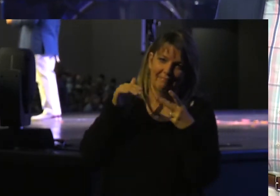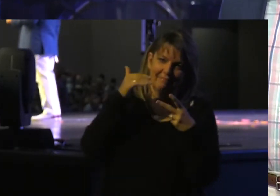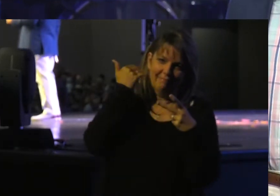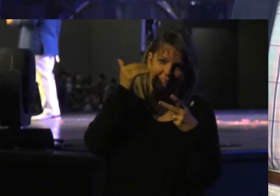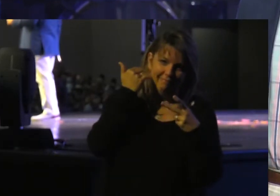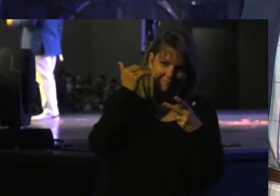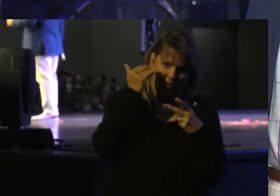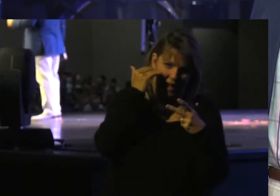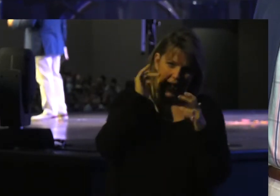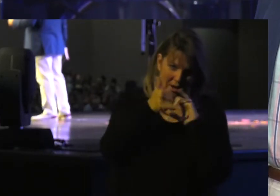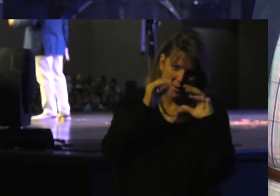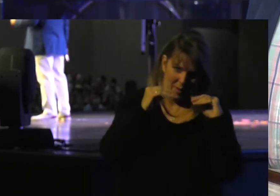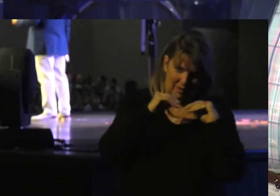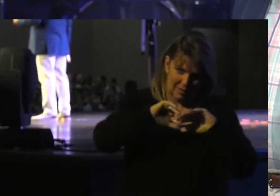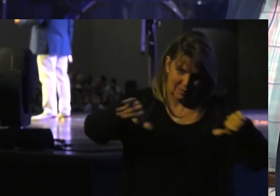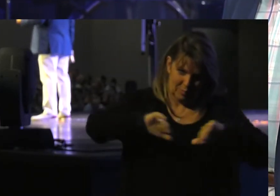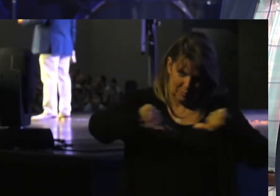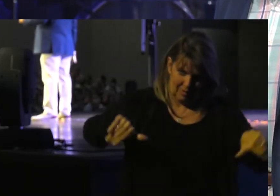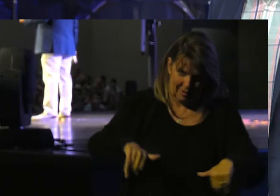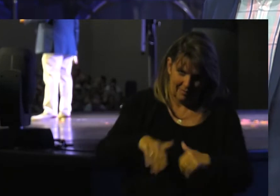I know how To teach them To swim